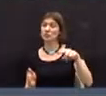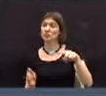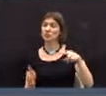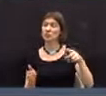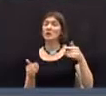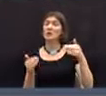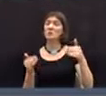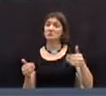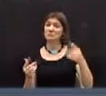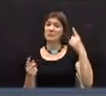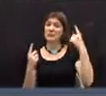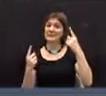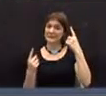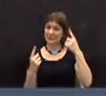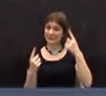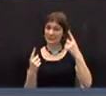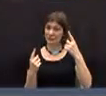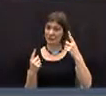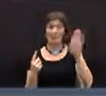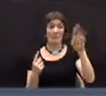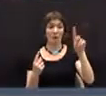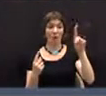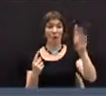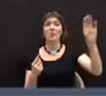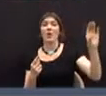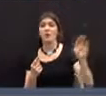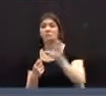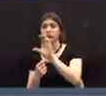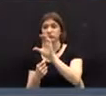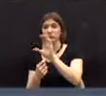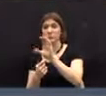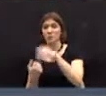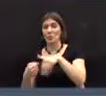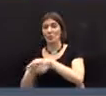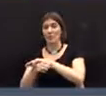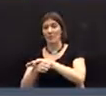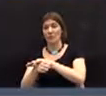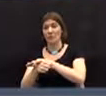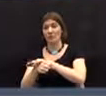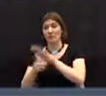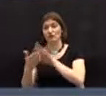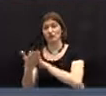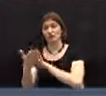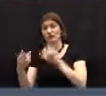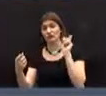consider supporting his research.